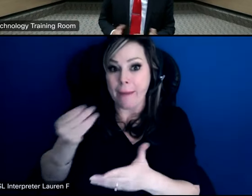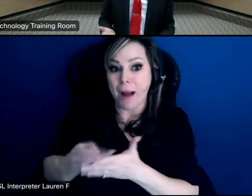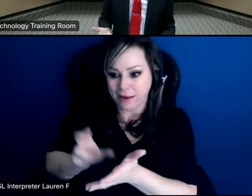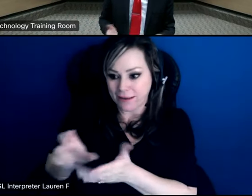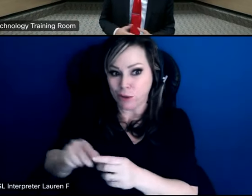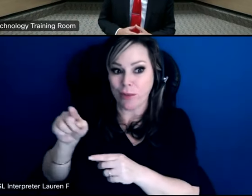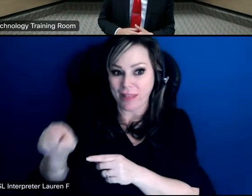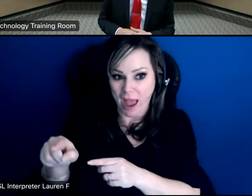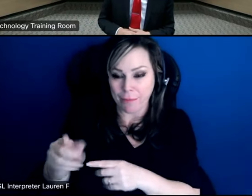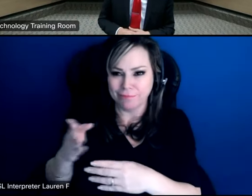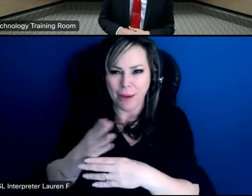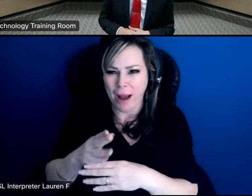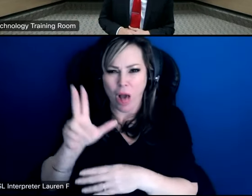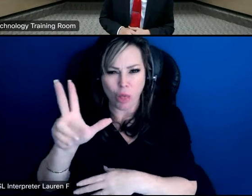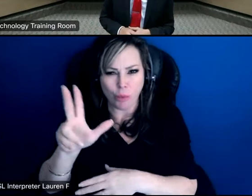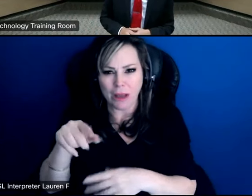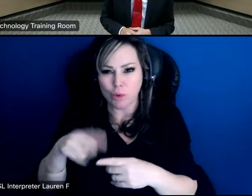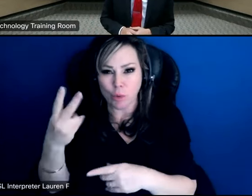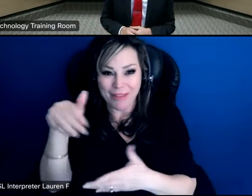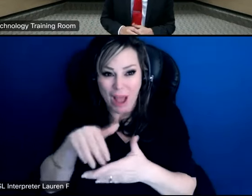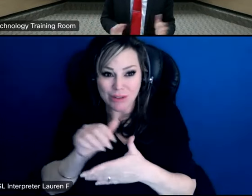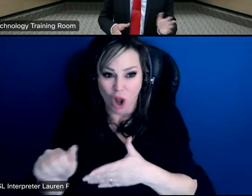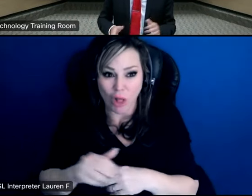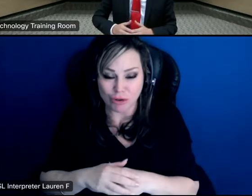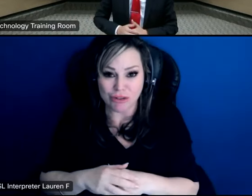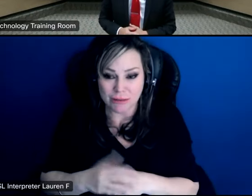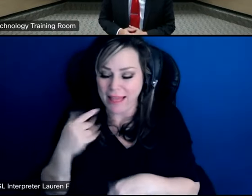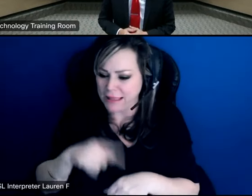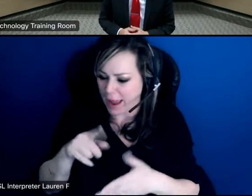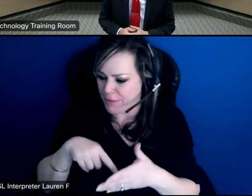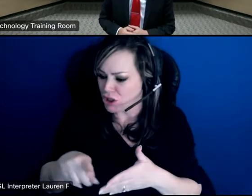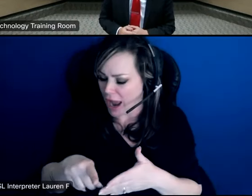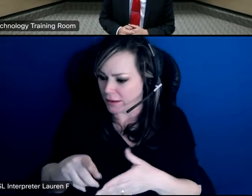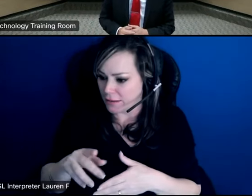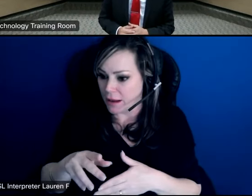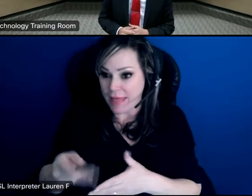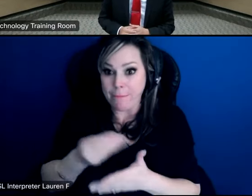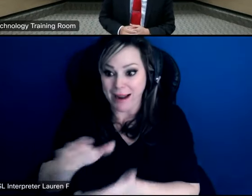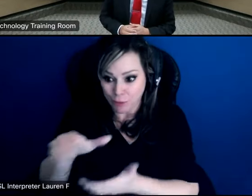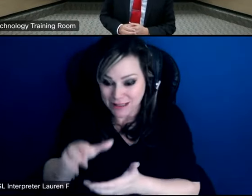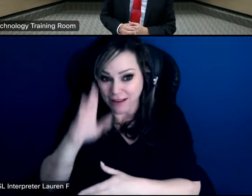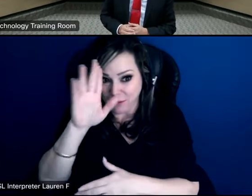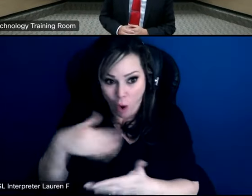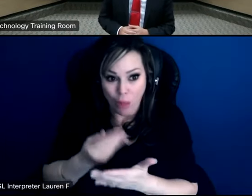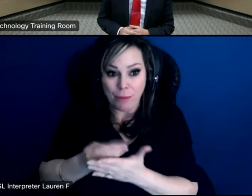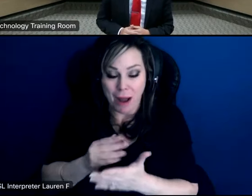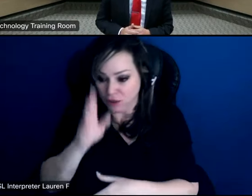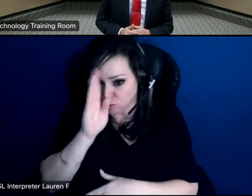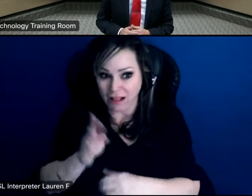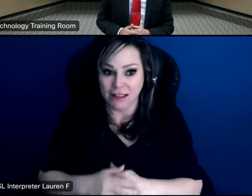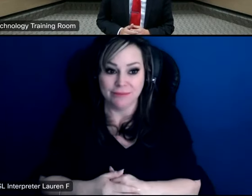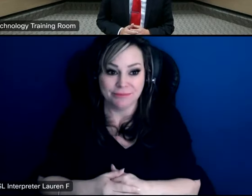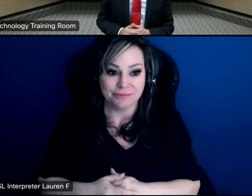and it can be anywhere from three to twelve thousand dollars last time i looked would go directly to that teacher thank you